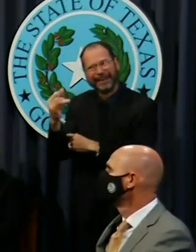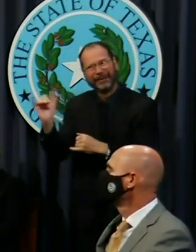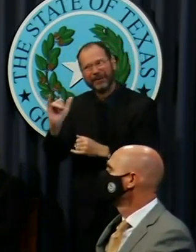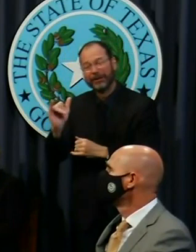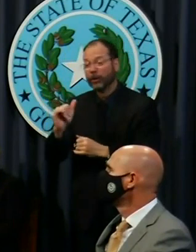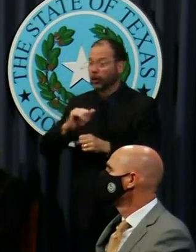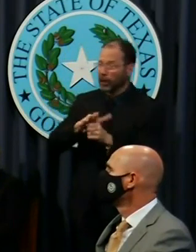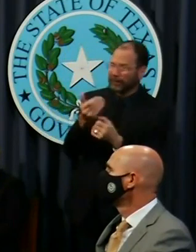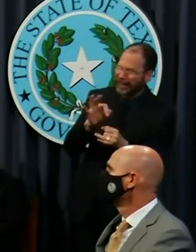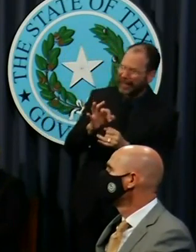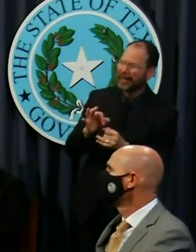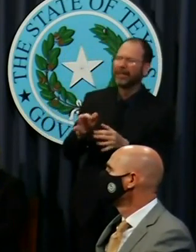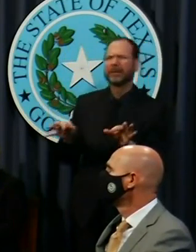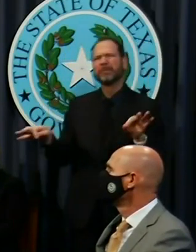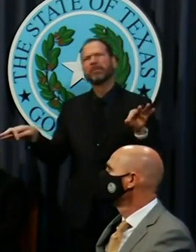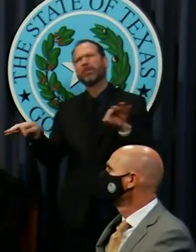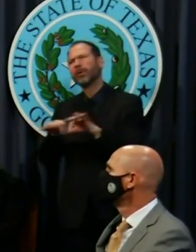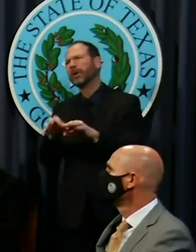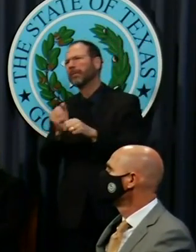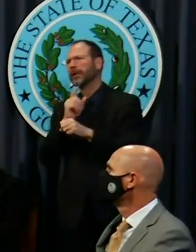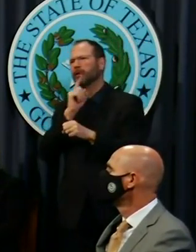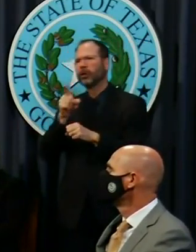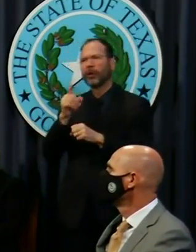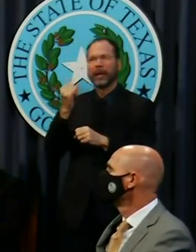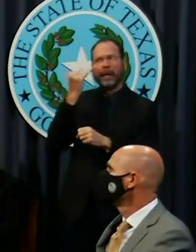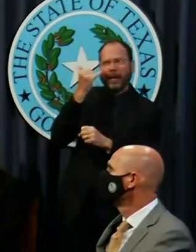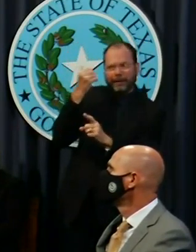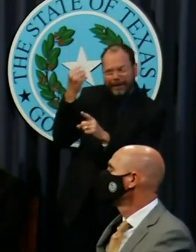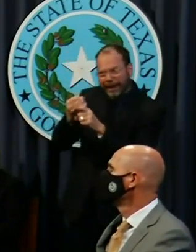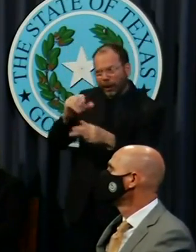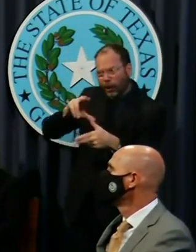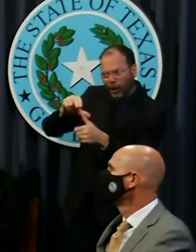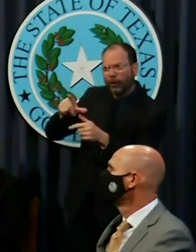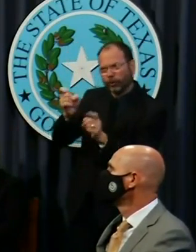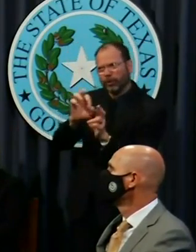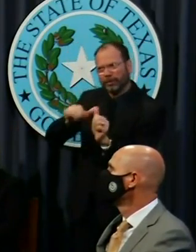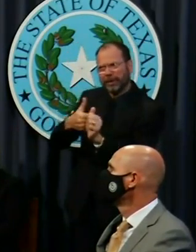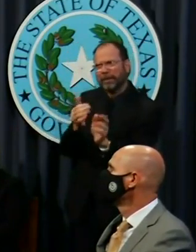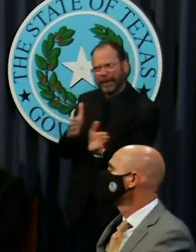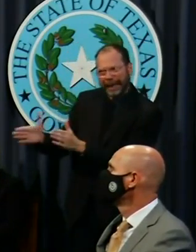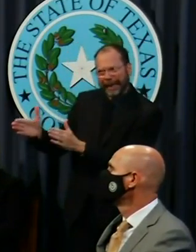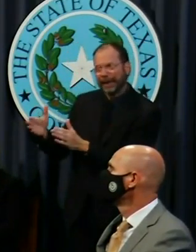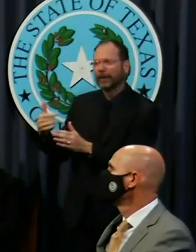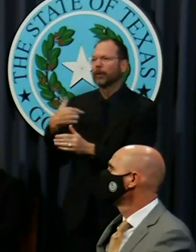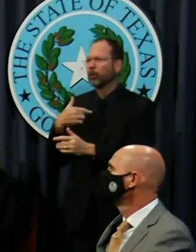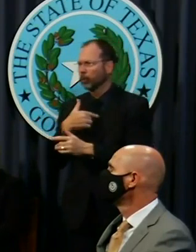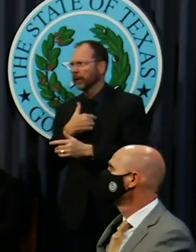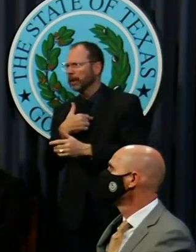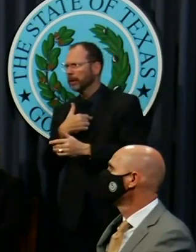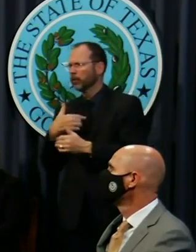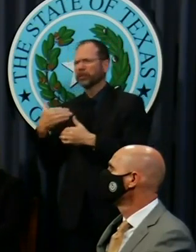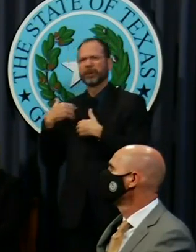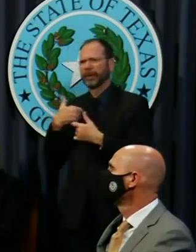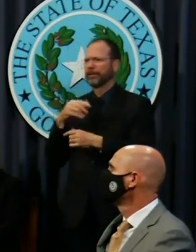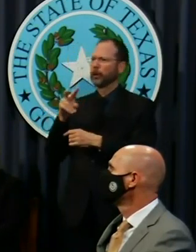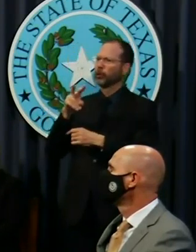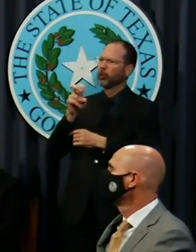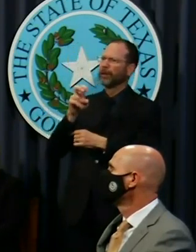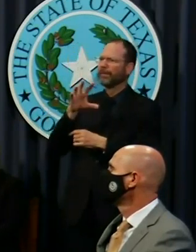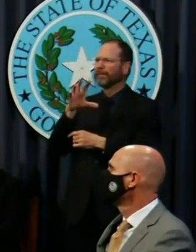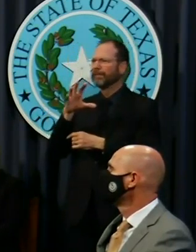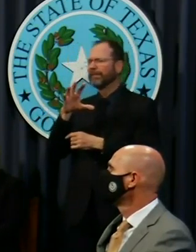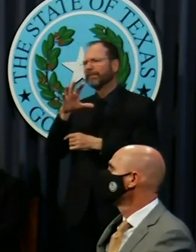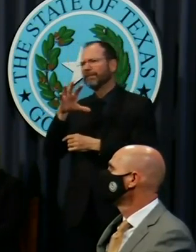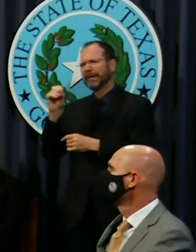COVID-19 today, please take a moment to make sure your family has a plan. And then again, we're supporting responses all over this nation. We have over 250 firefighters